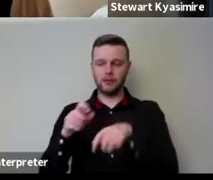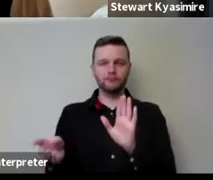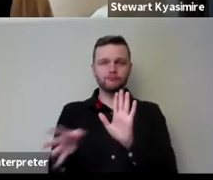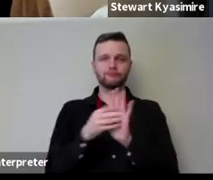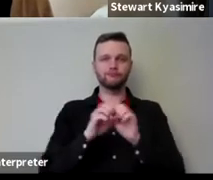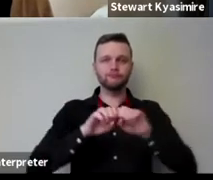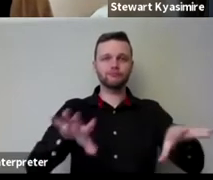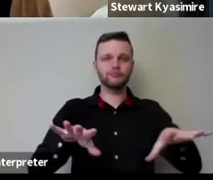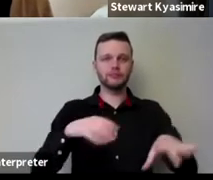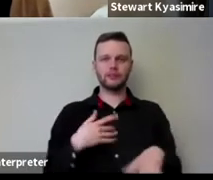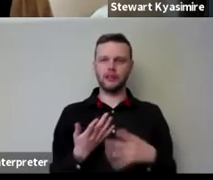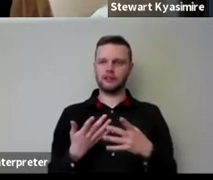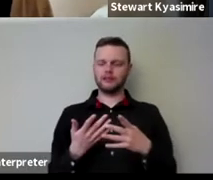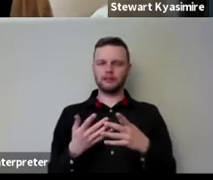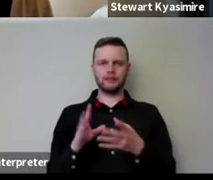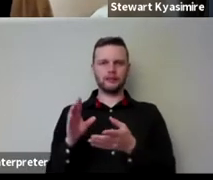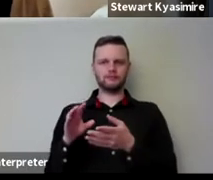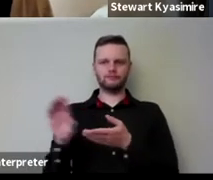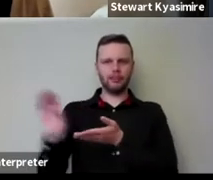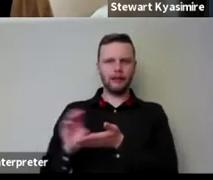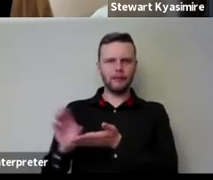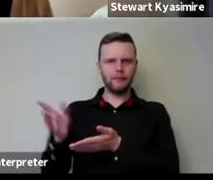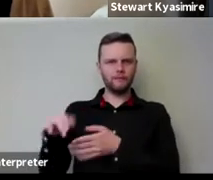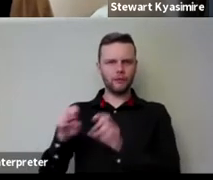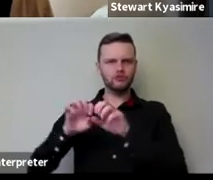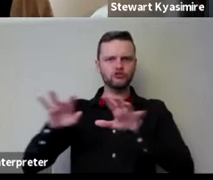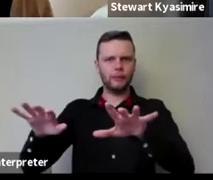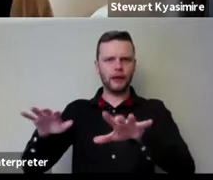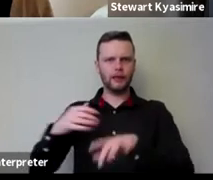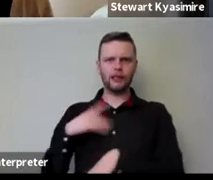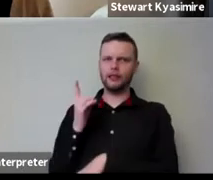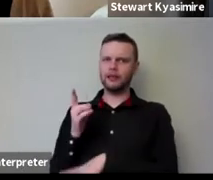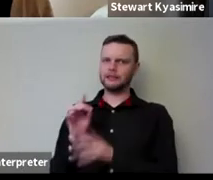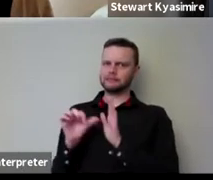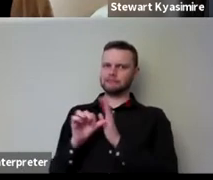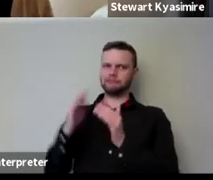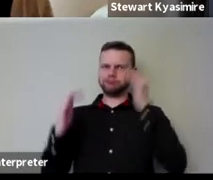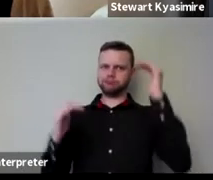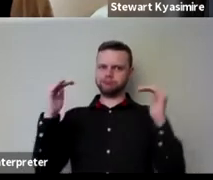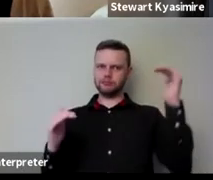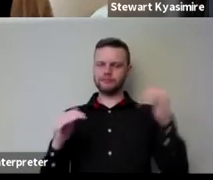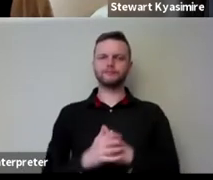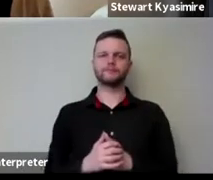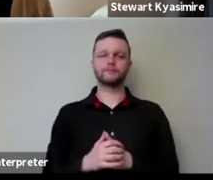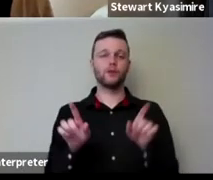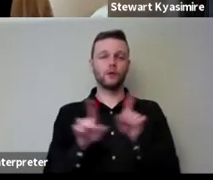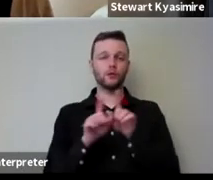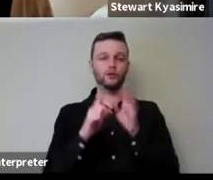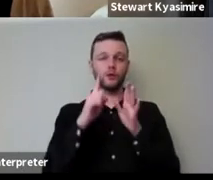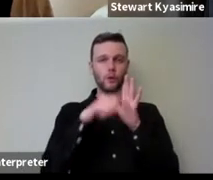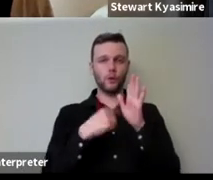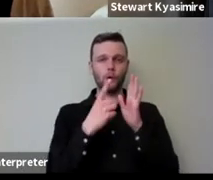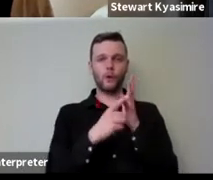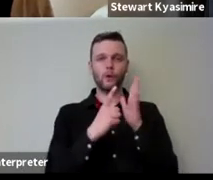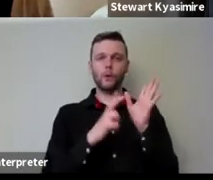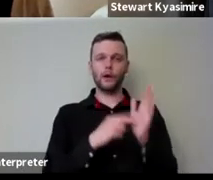the distribution of income is from streaming and that this whole idea that one mentioned of of like trying to replicate your existing